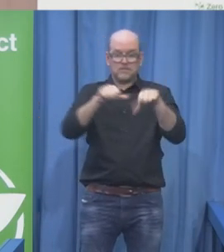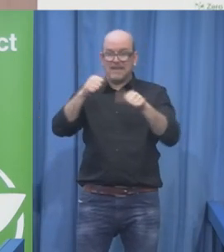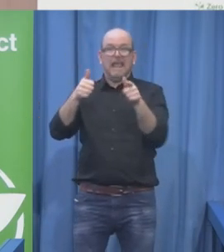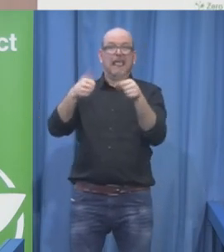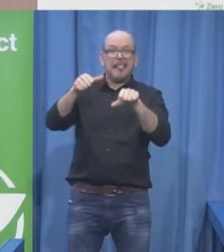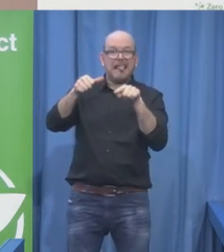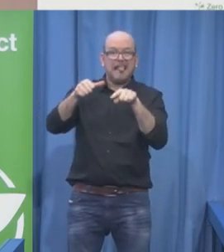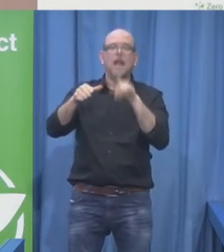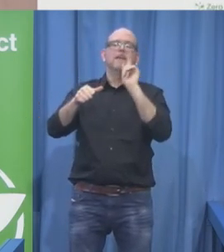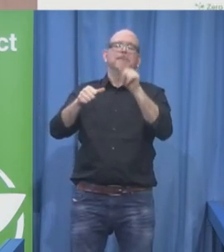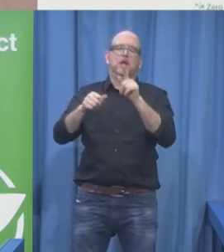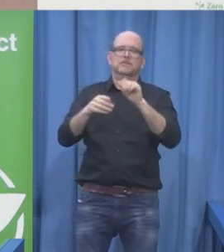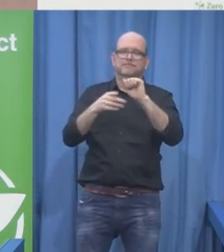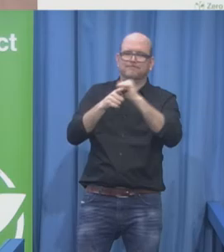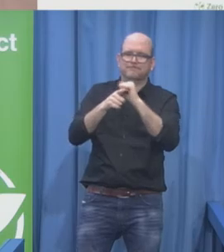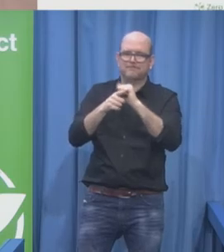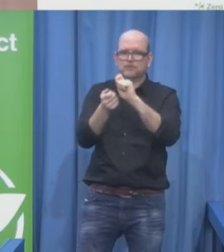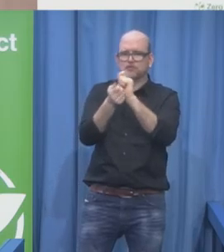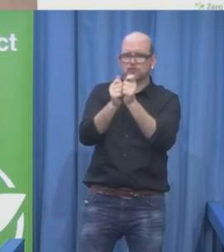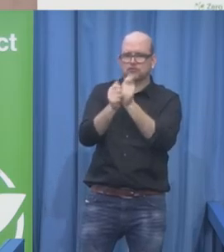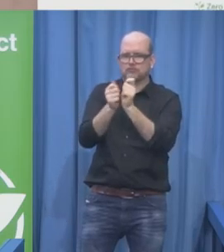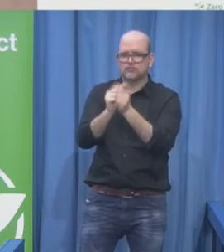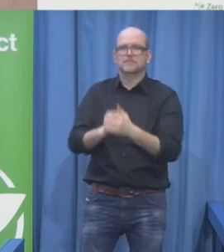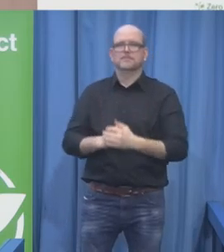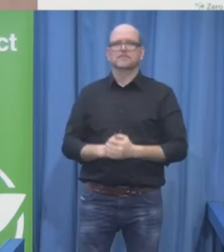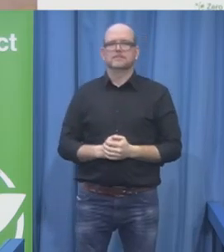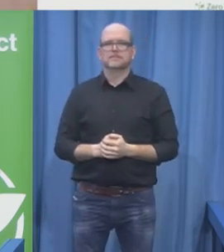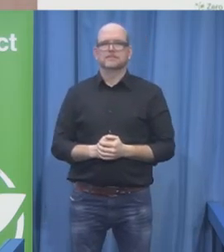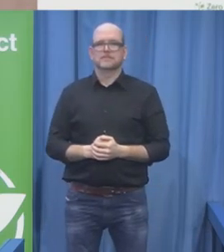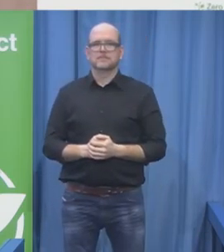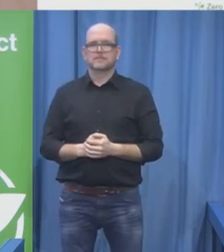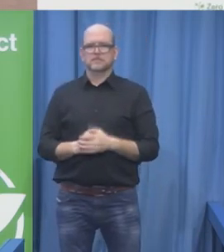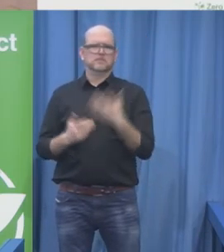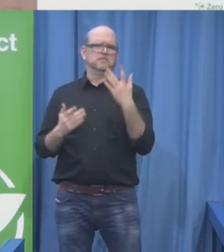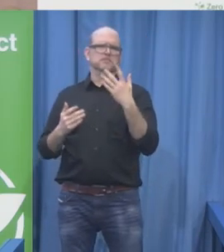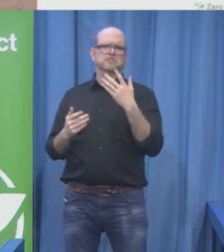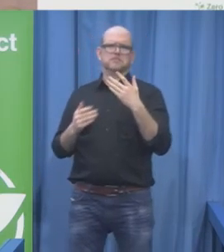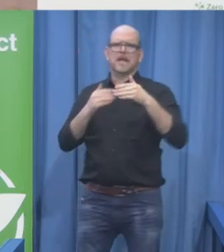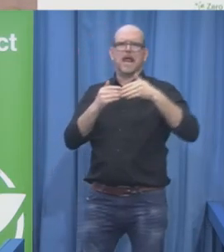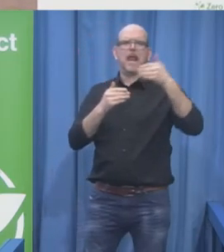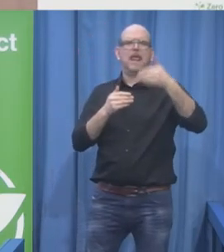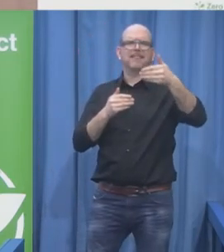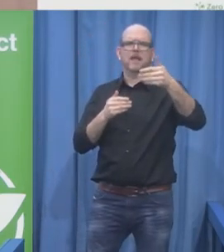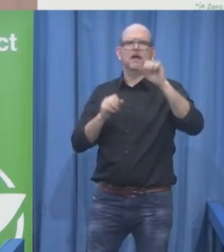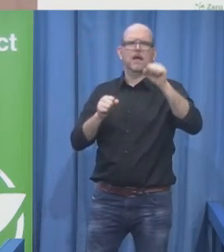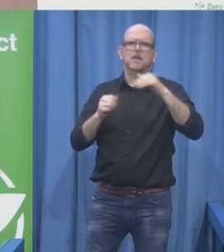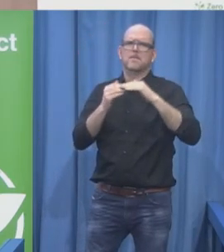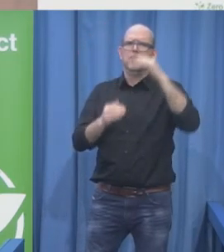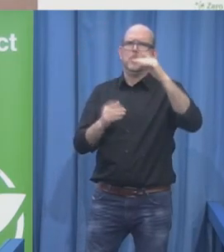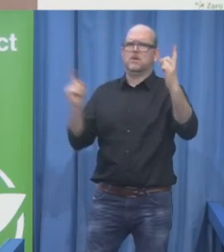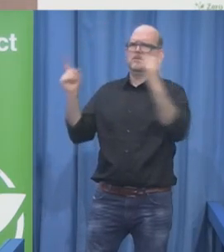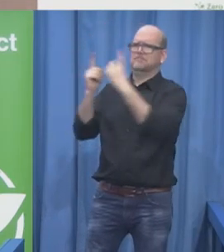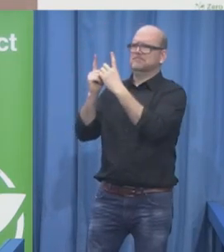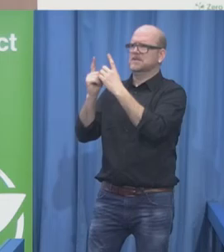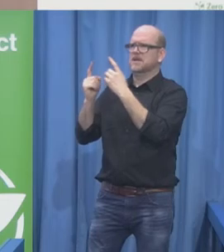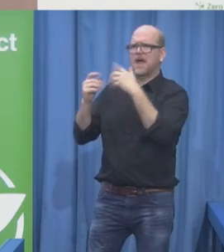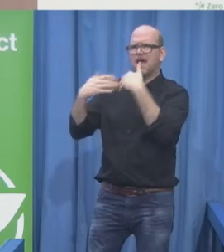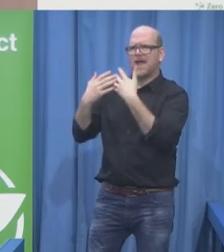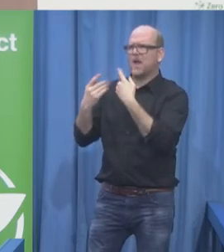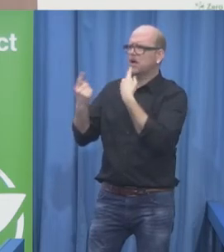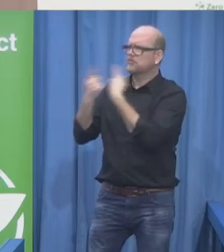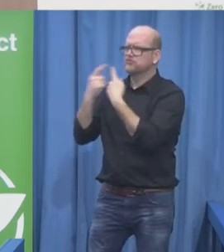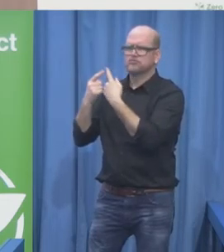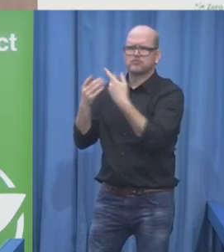employment market, but I will share with you later on what you wish to. I would like to conclude by saying that yes,